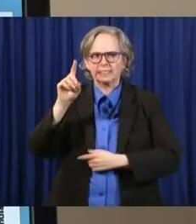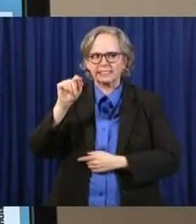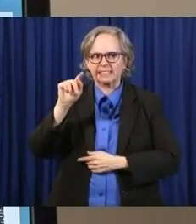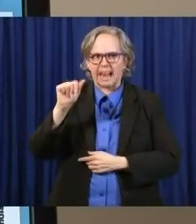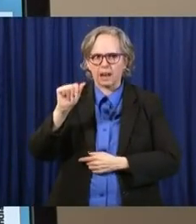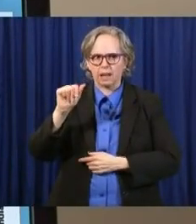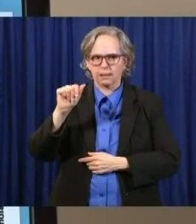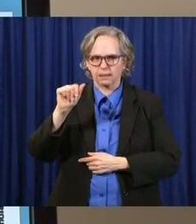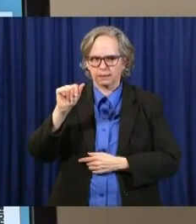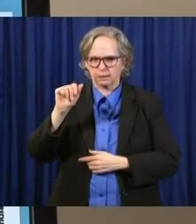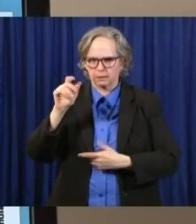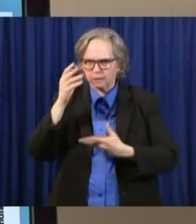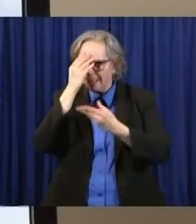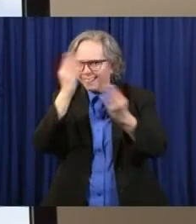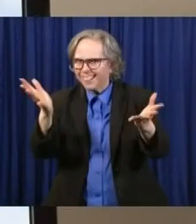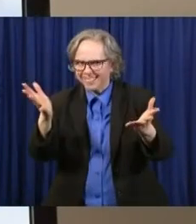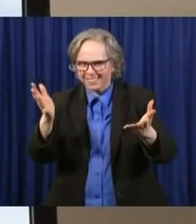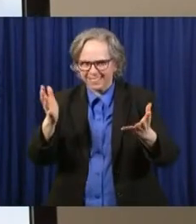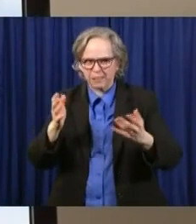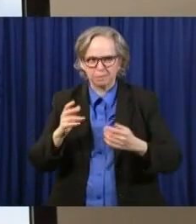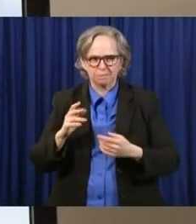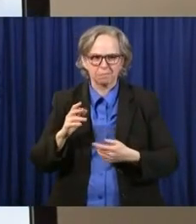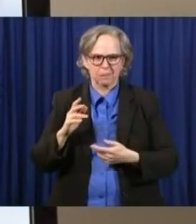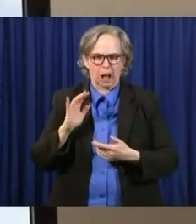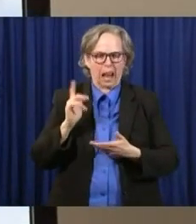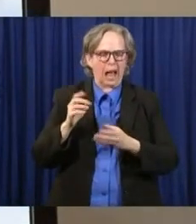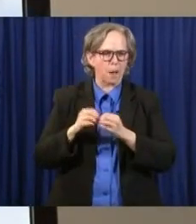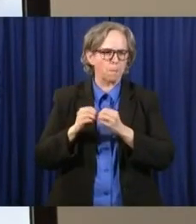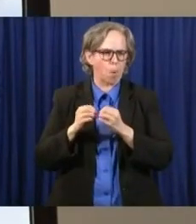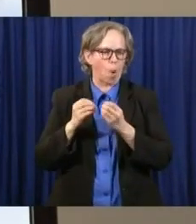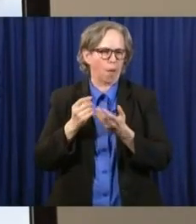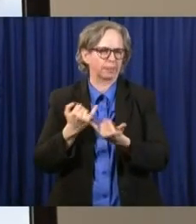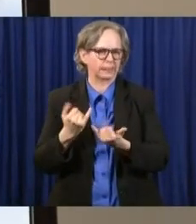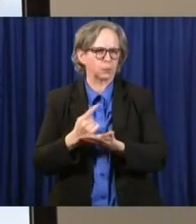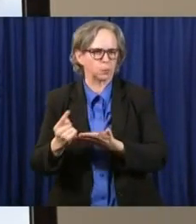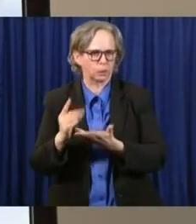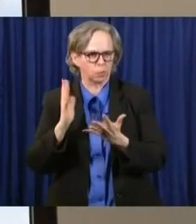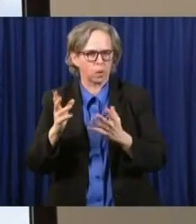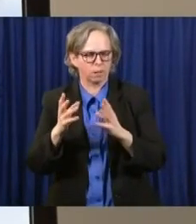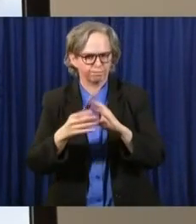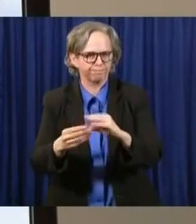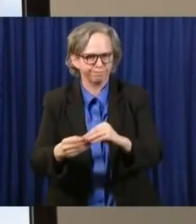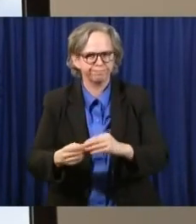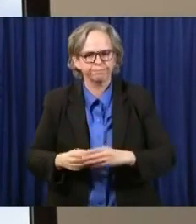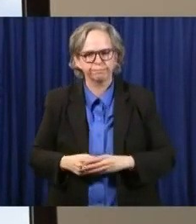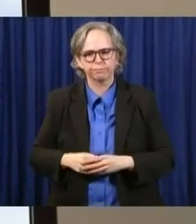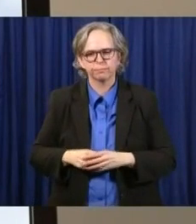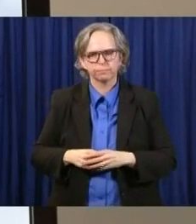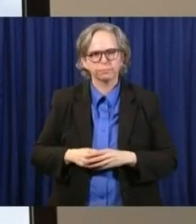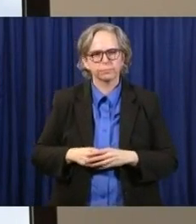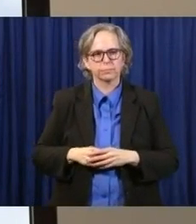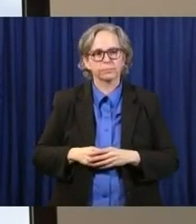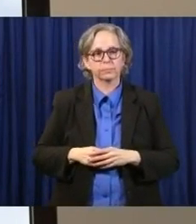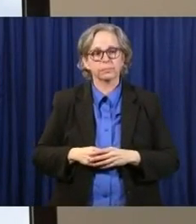later this week. Next slide. I do want to take a moment to go